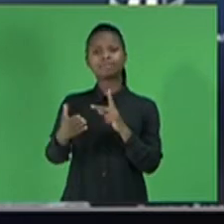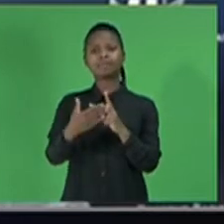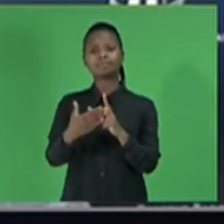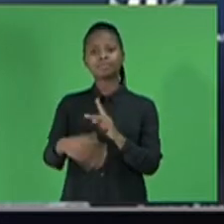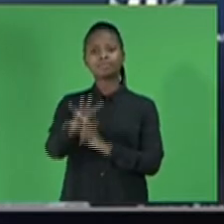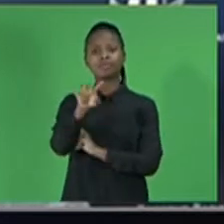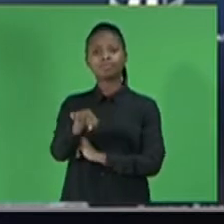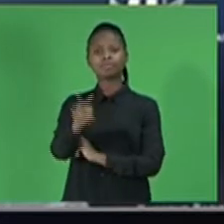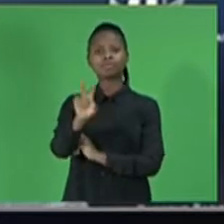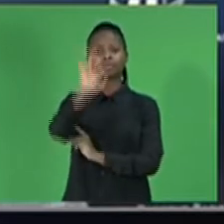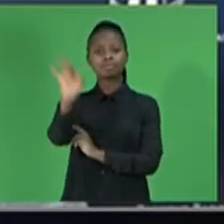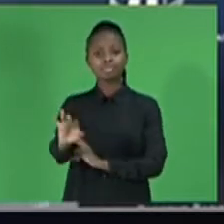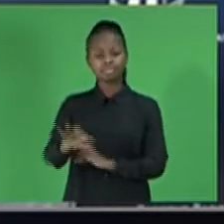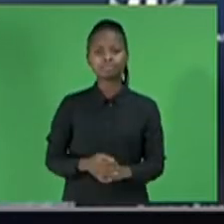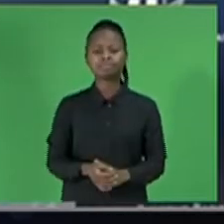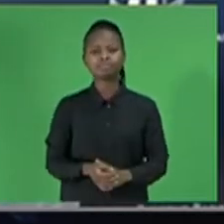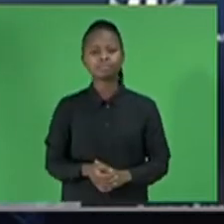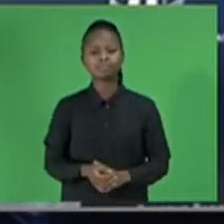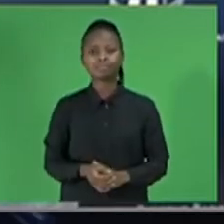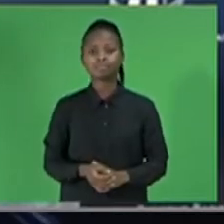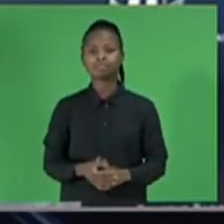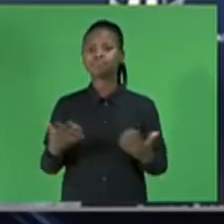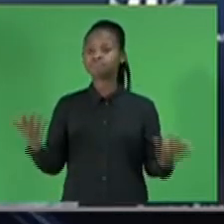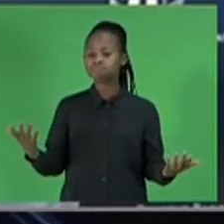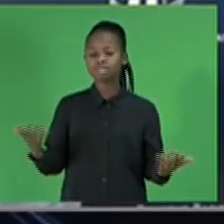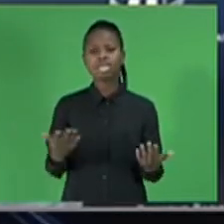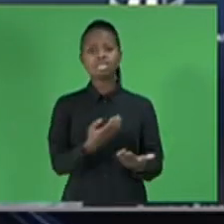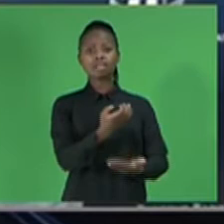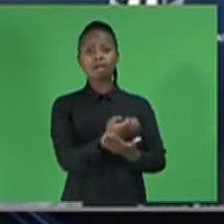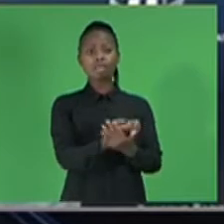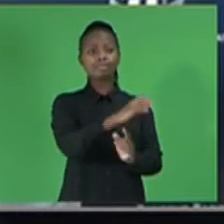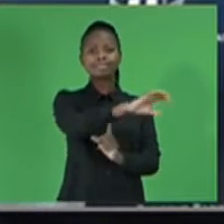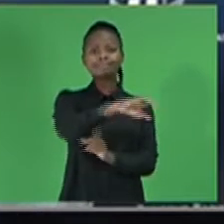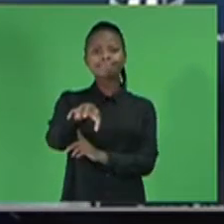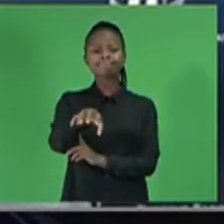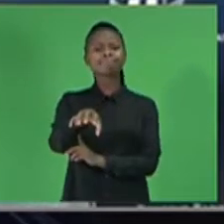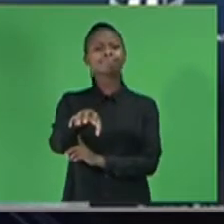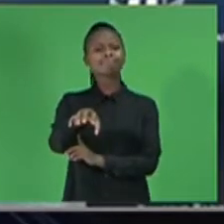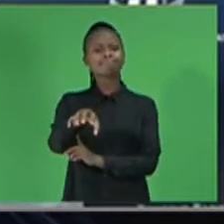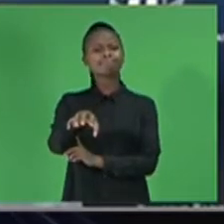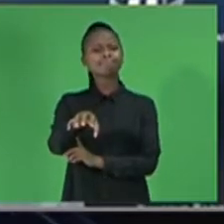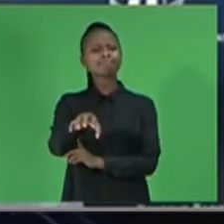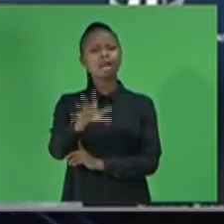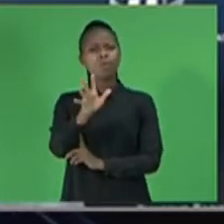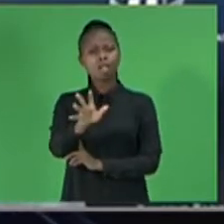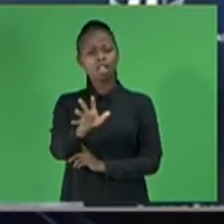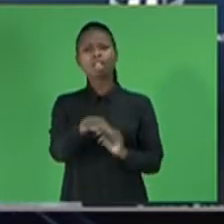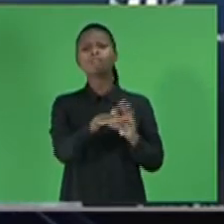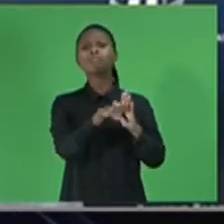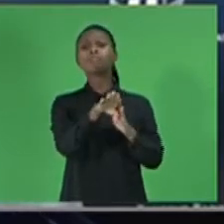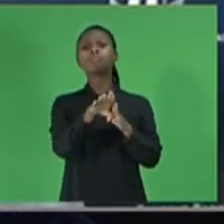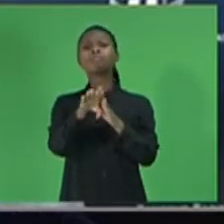Recoveries in emerging markets and developing economies are expected to leave those in advanced economies,